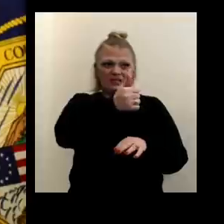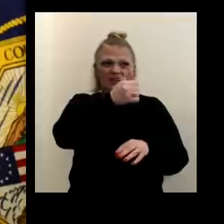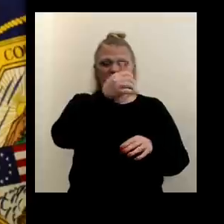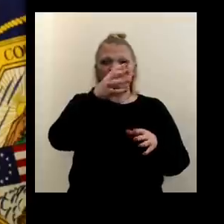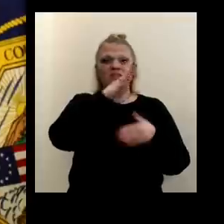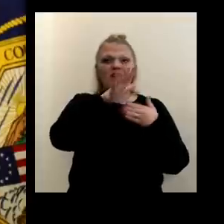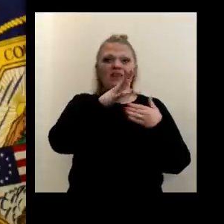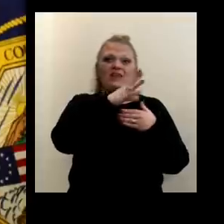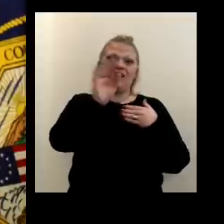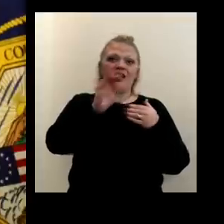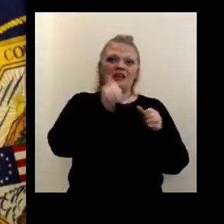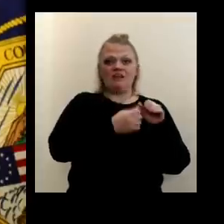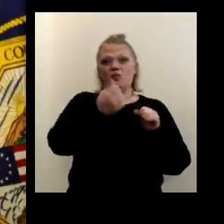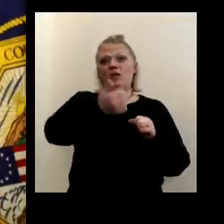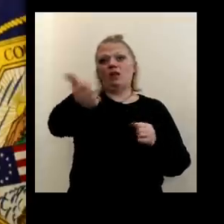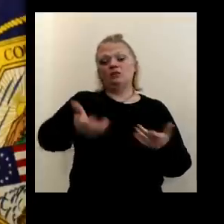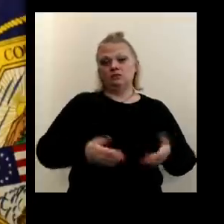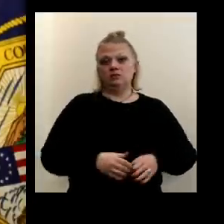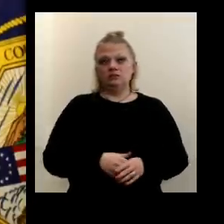else in our community.